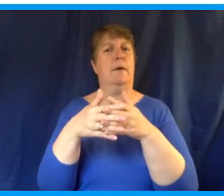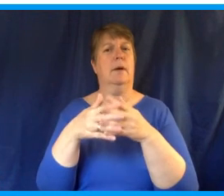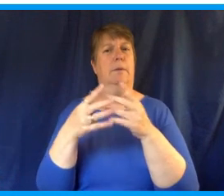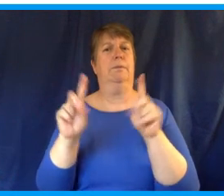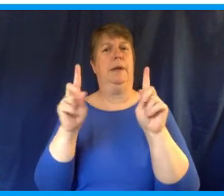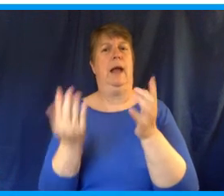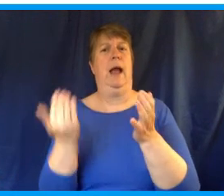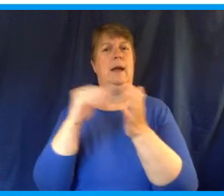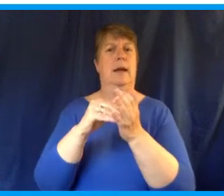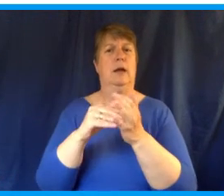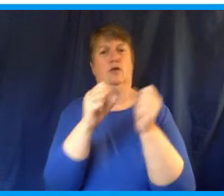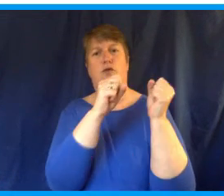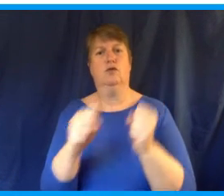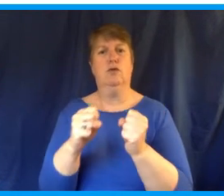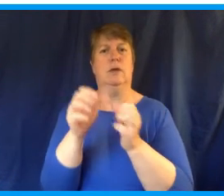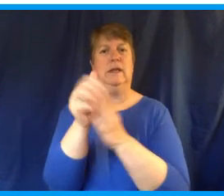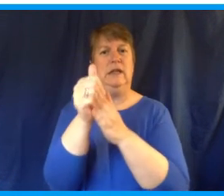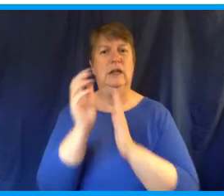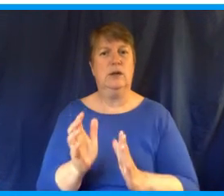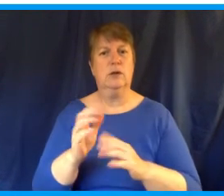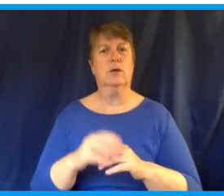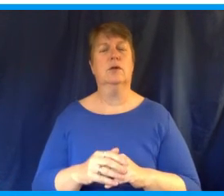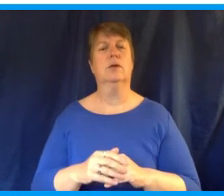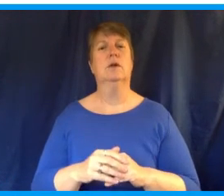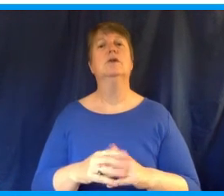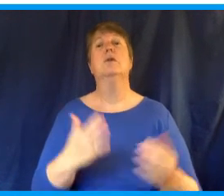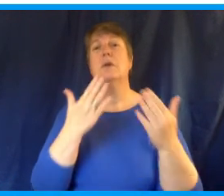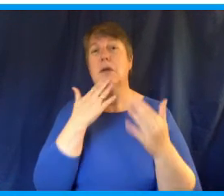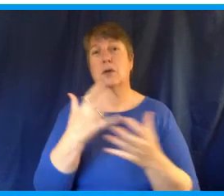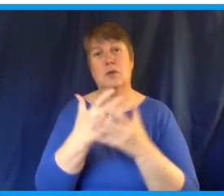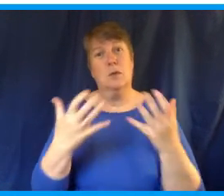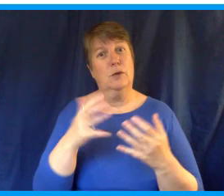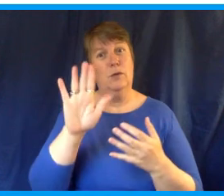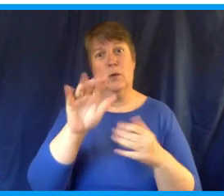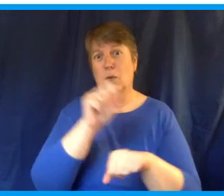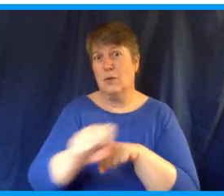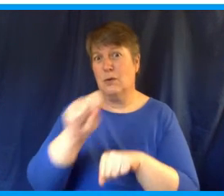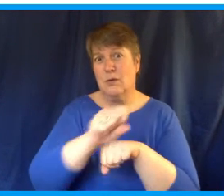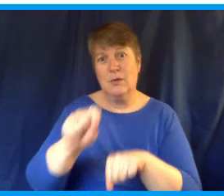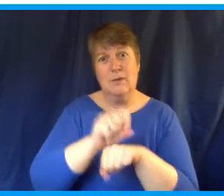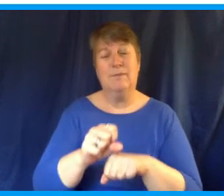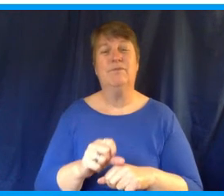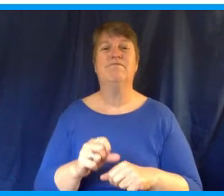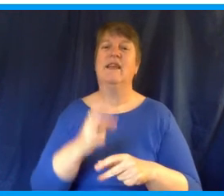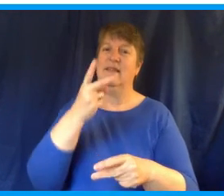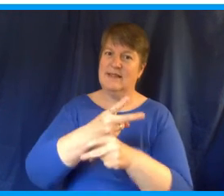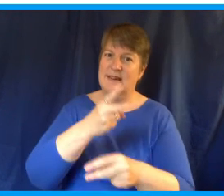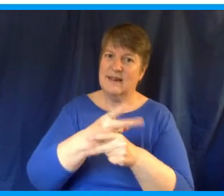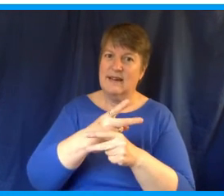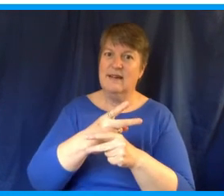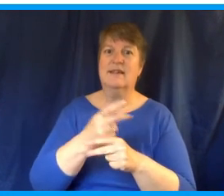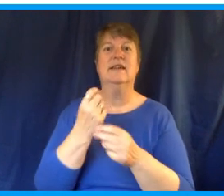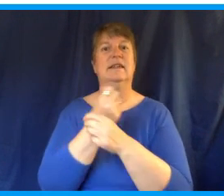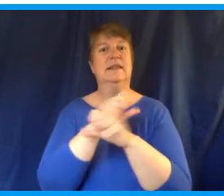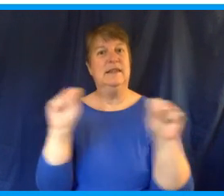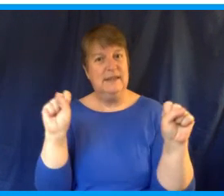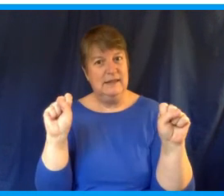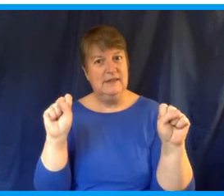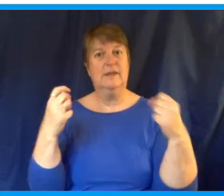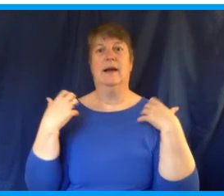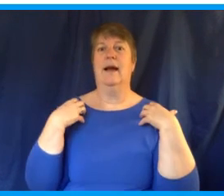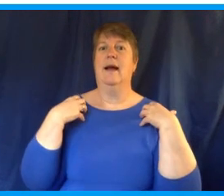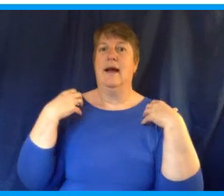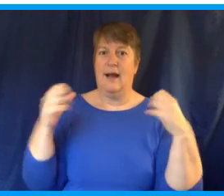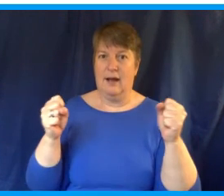solve our problems here at home. Thank you so much for everything you do. Take care, be safe, and be well,